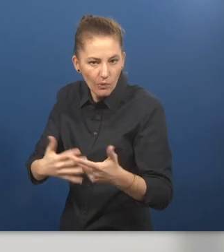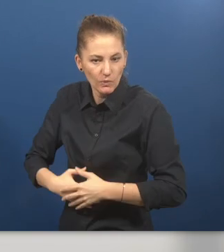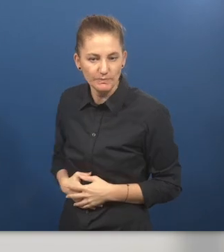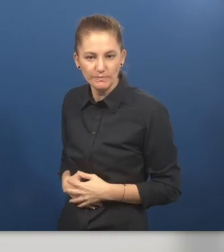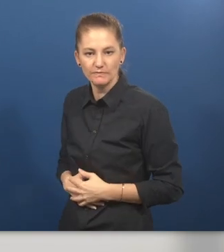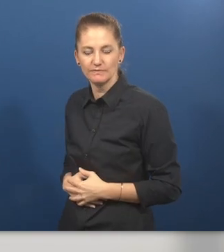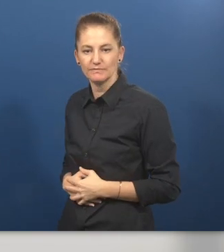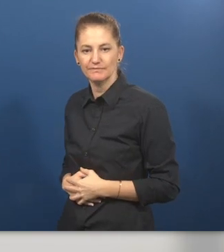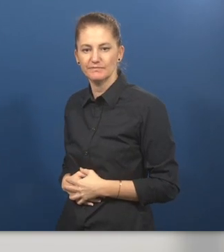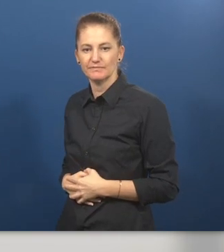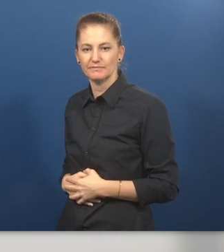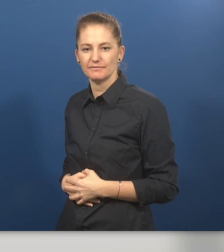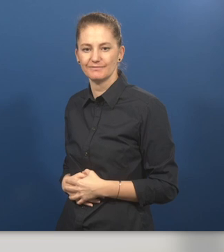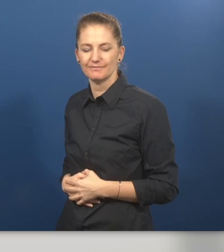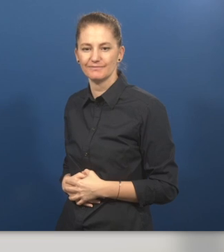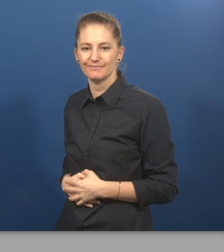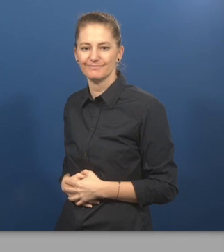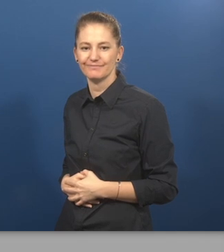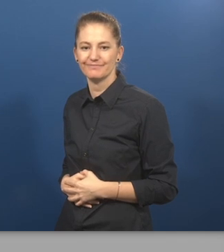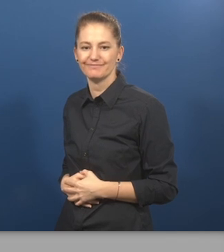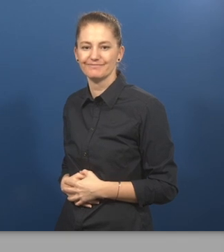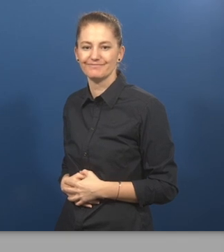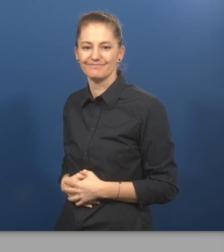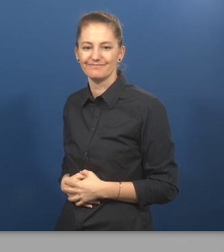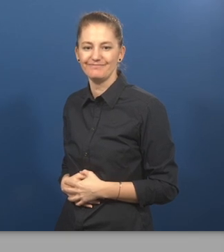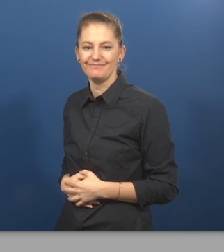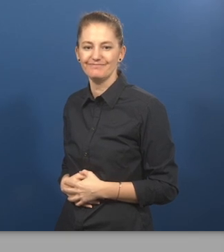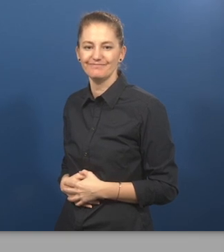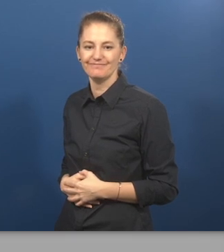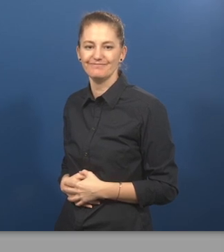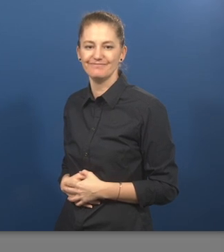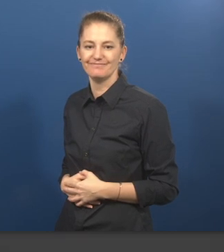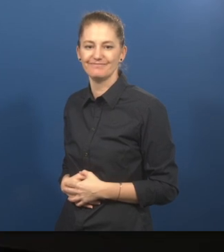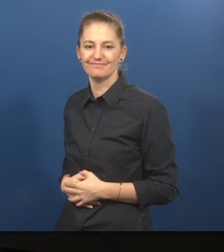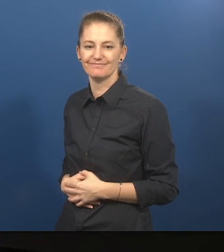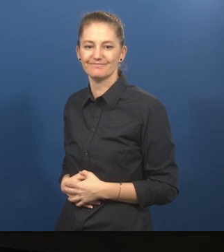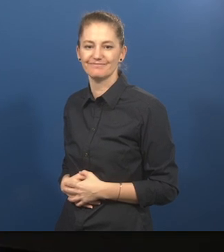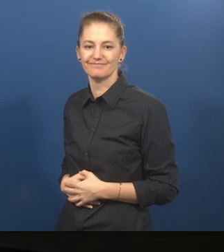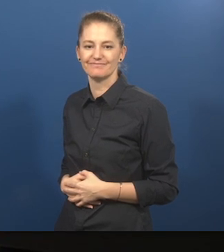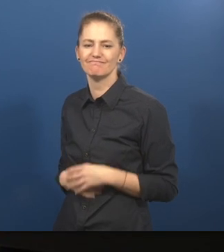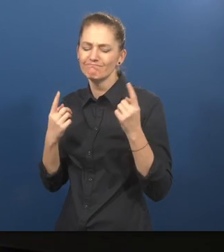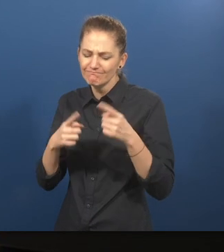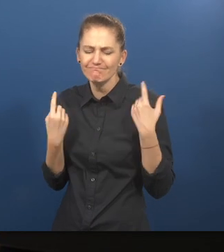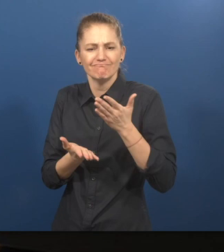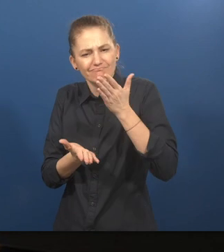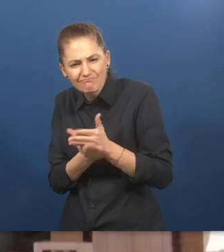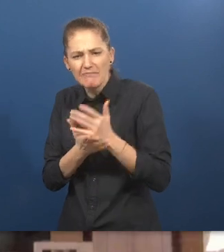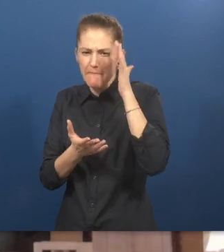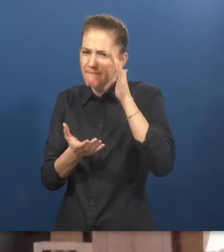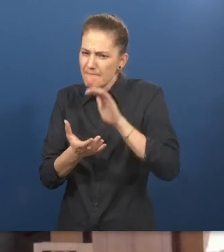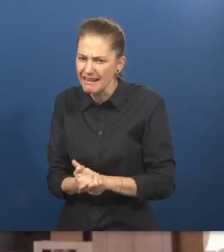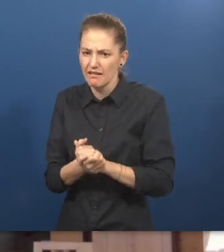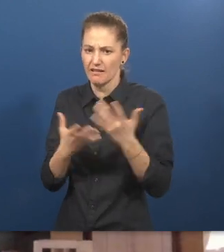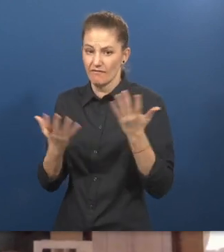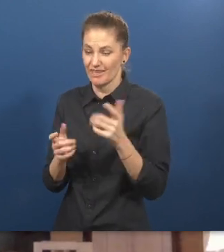How does Post-Secondary Education Initiative work? Again, Brian Dack. We